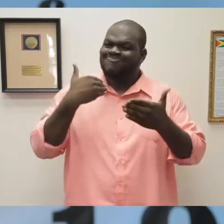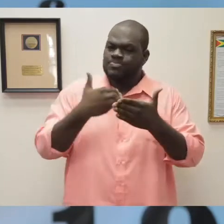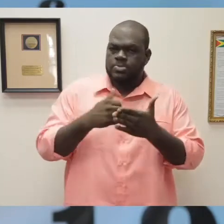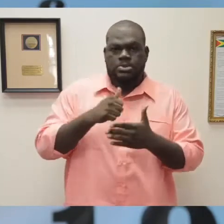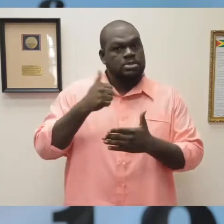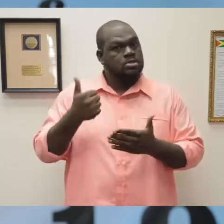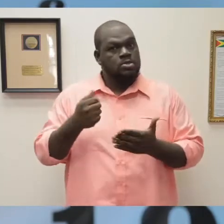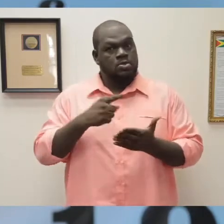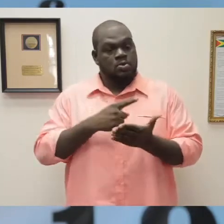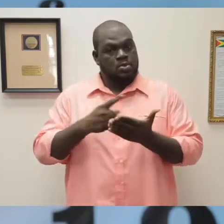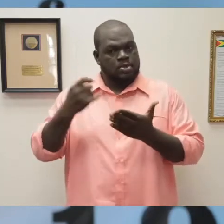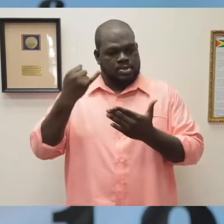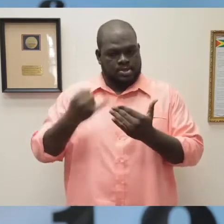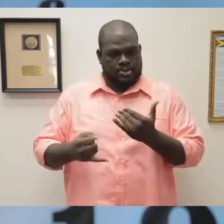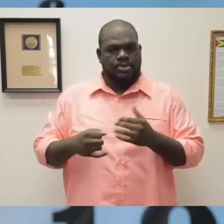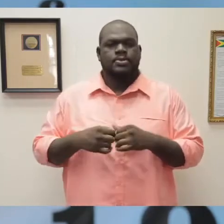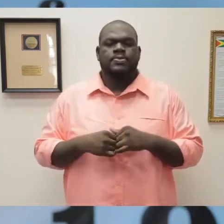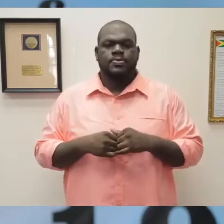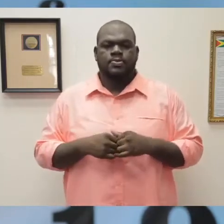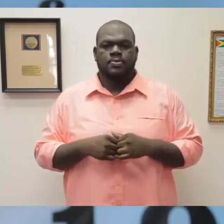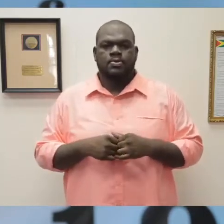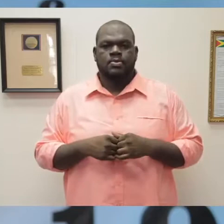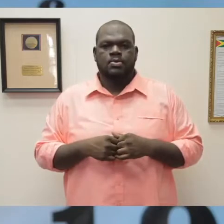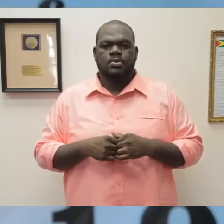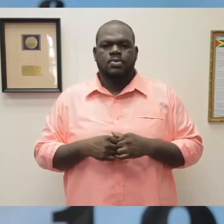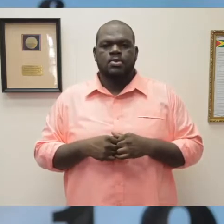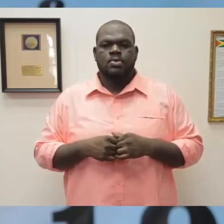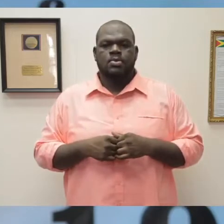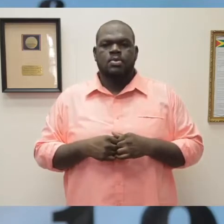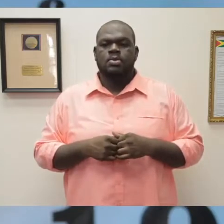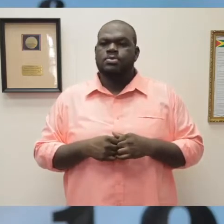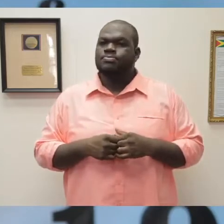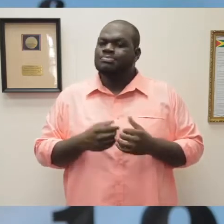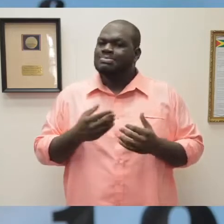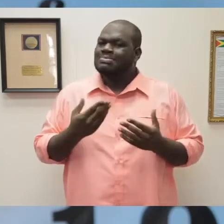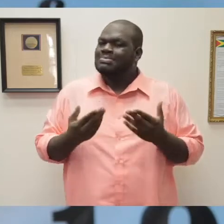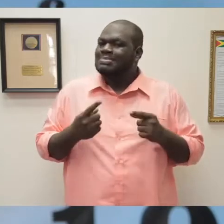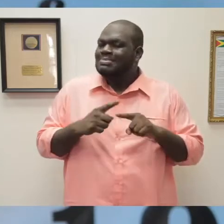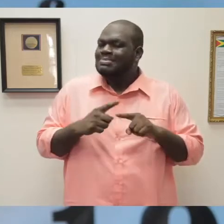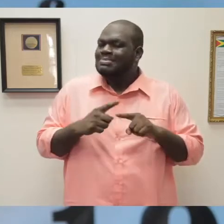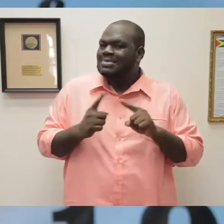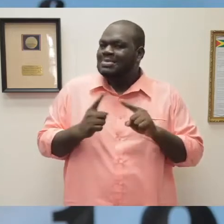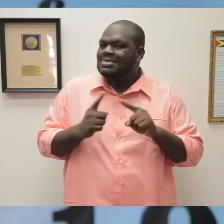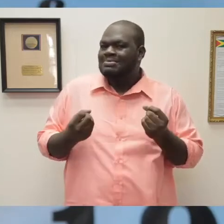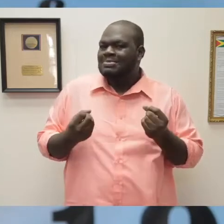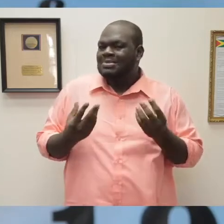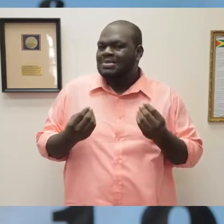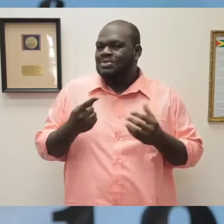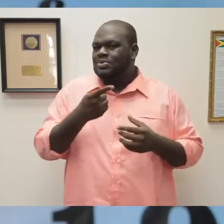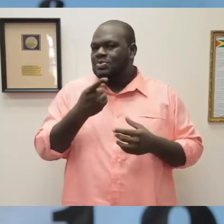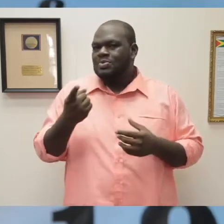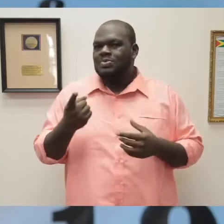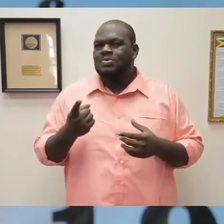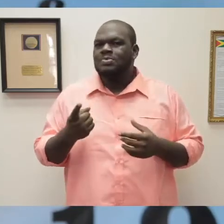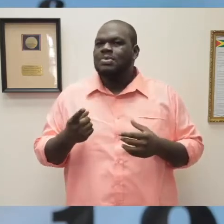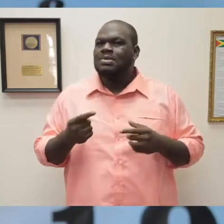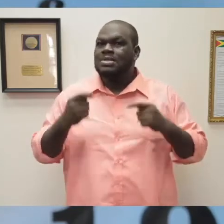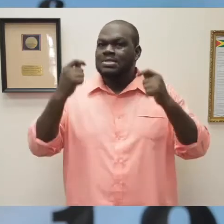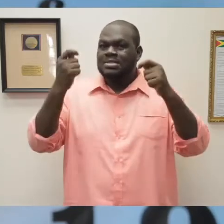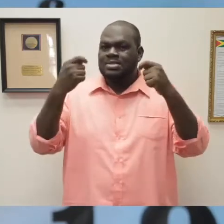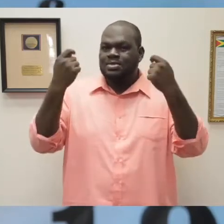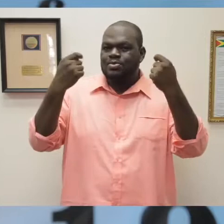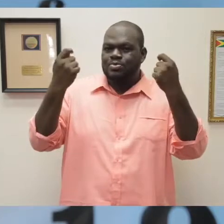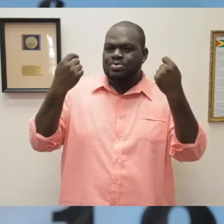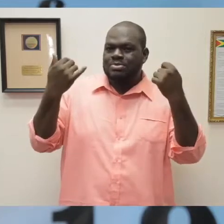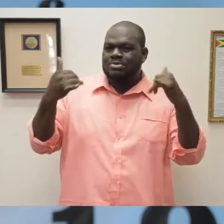if not all of you, as is customary, it will be a weekend of grand celebration as a way